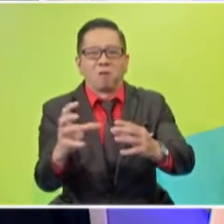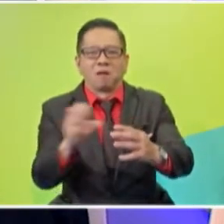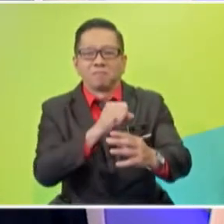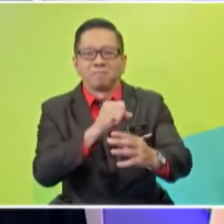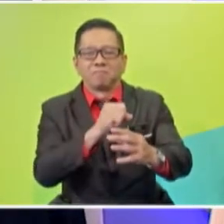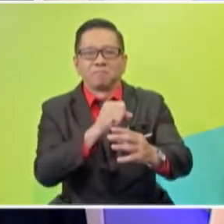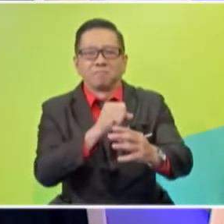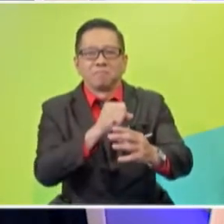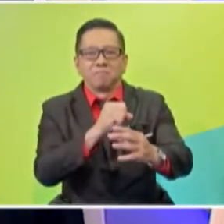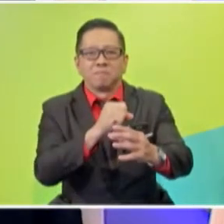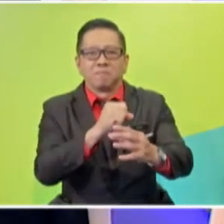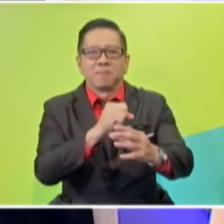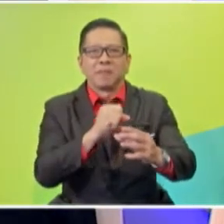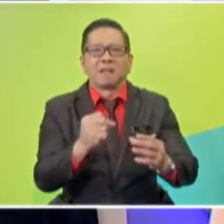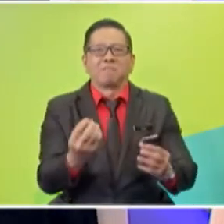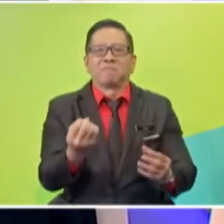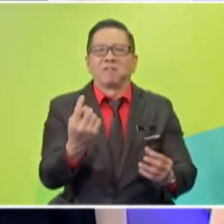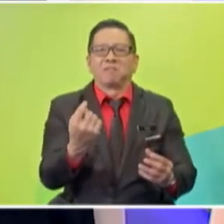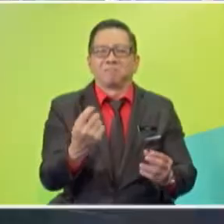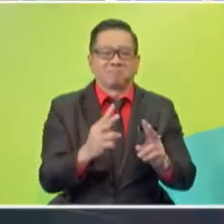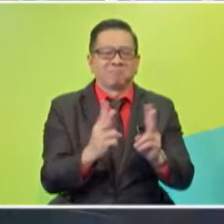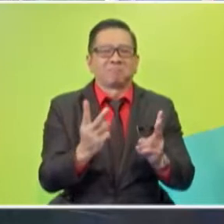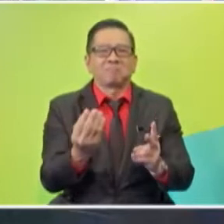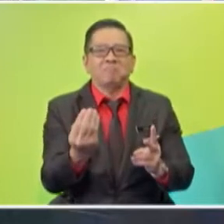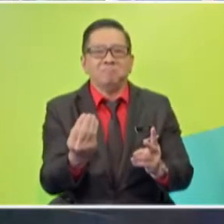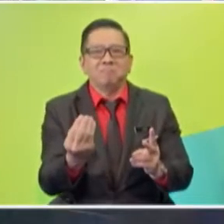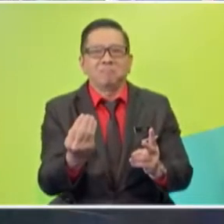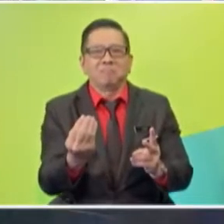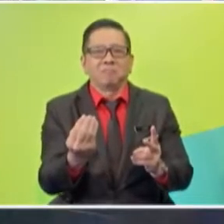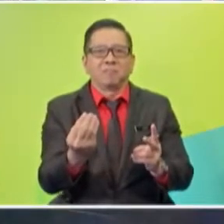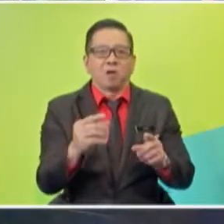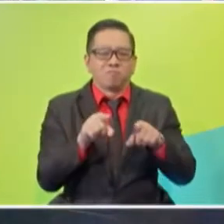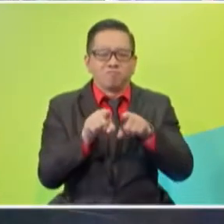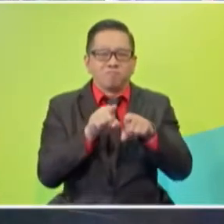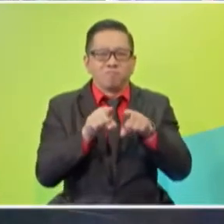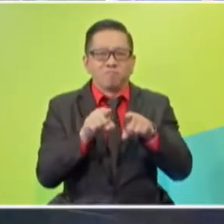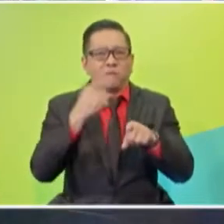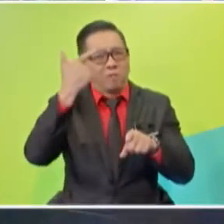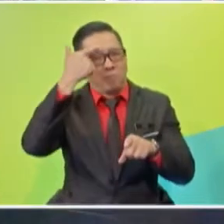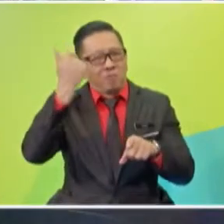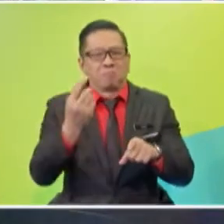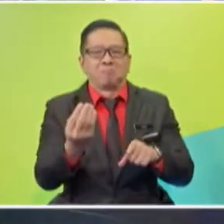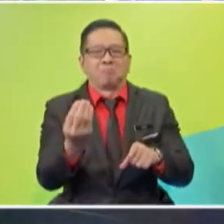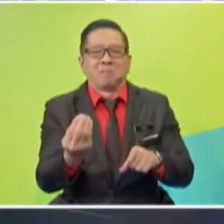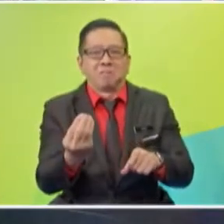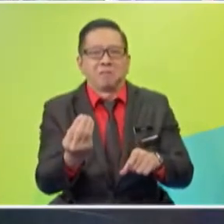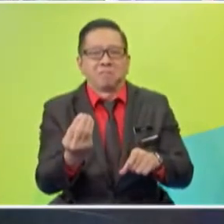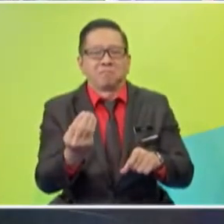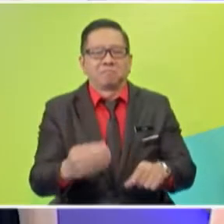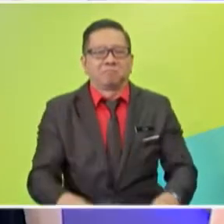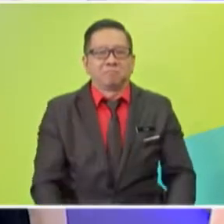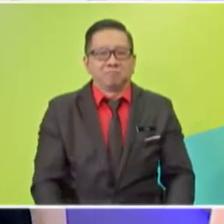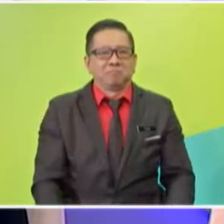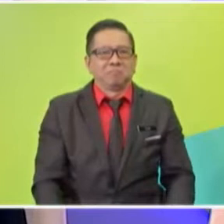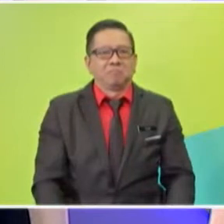is limited there. I see. They will compete for that. Usually, it happens. Even human beings, we can see. Even the food